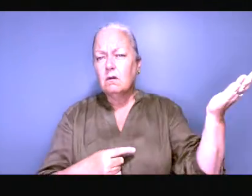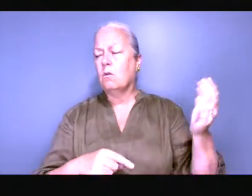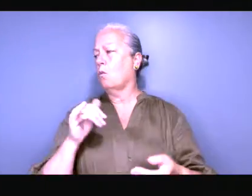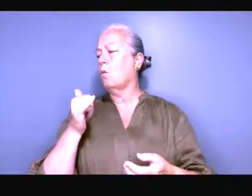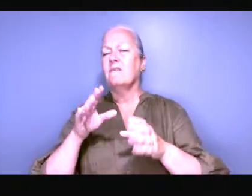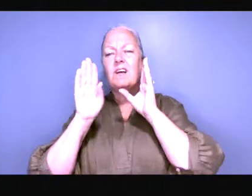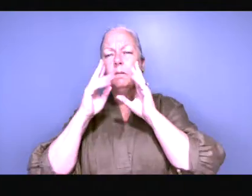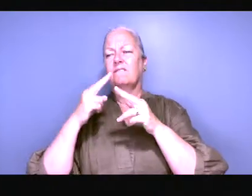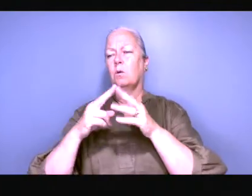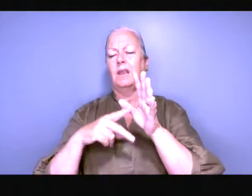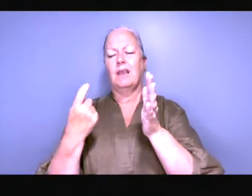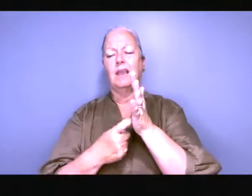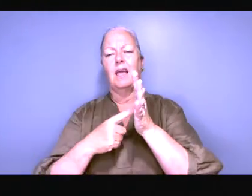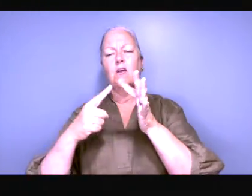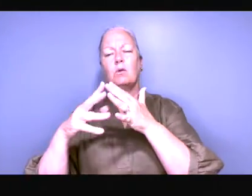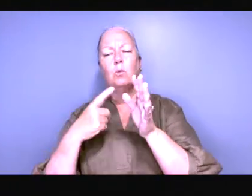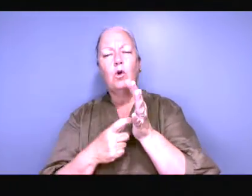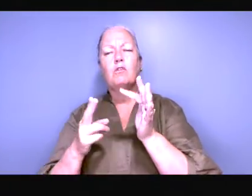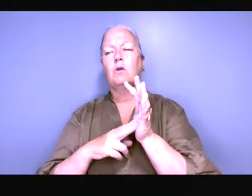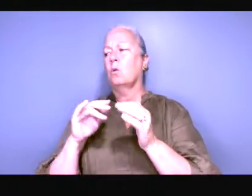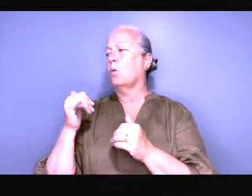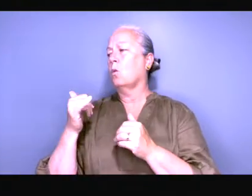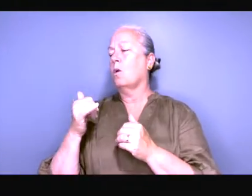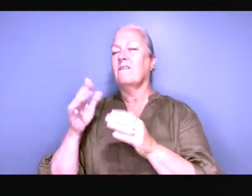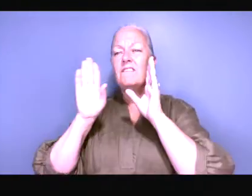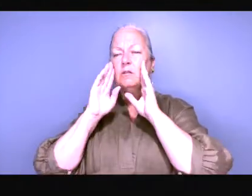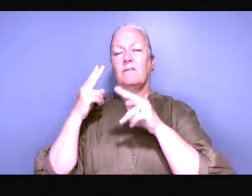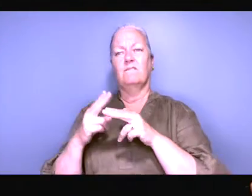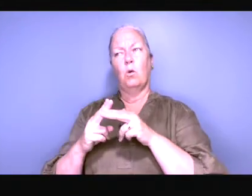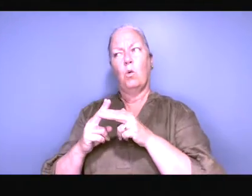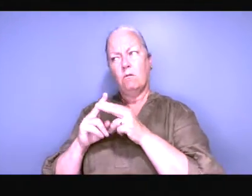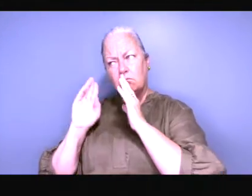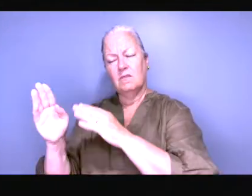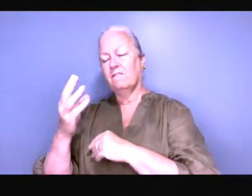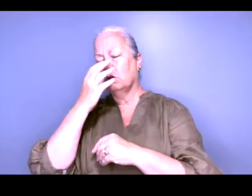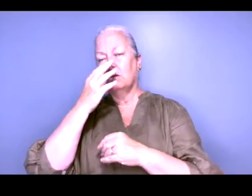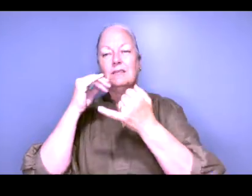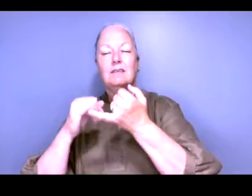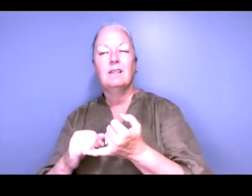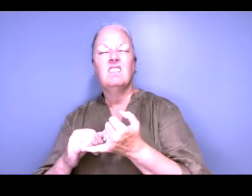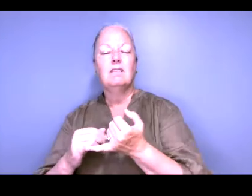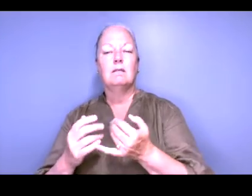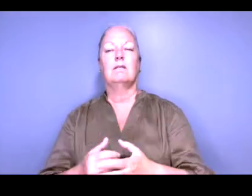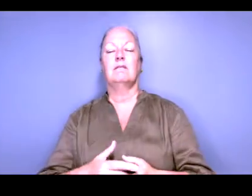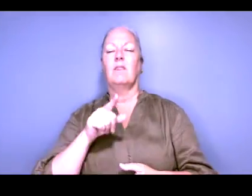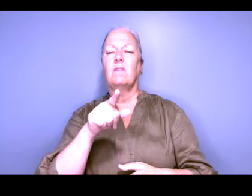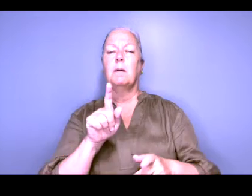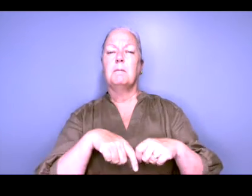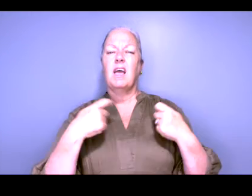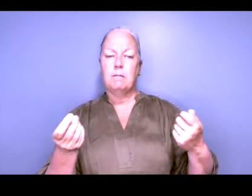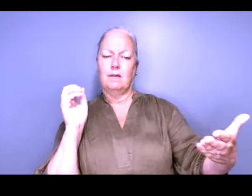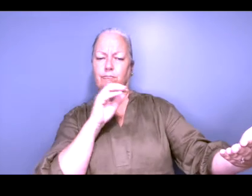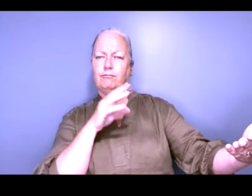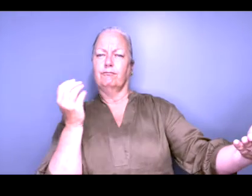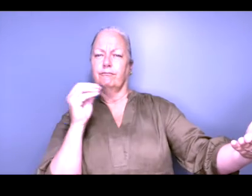for East St Kilda Facebook for Nari Warren Facebook for Footscray South whatever